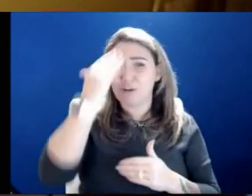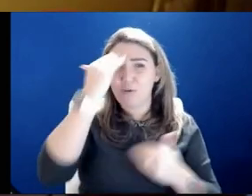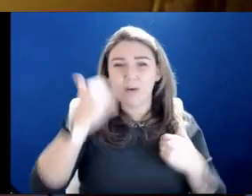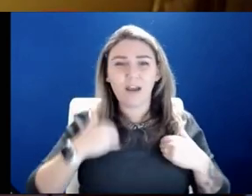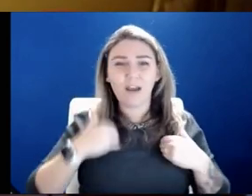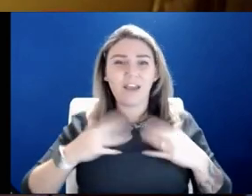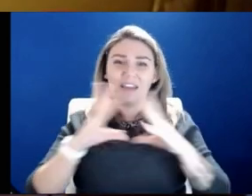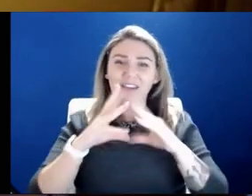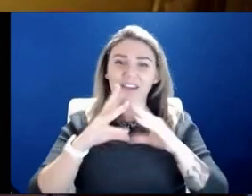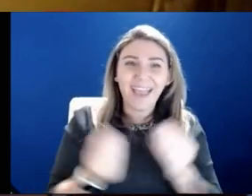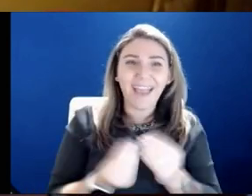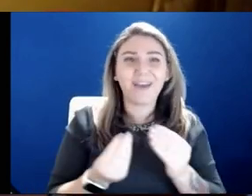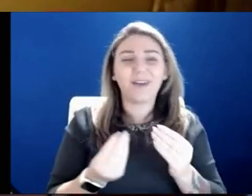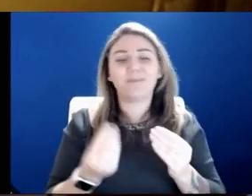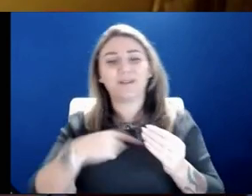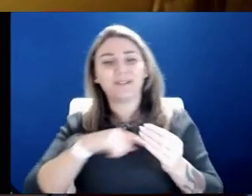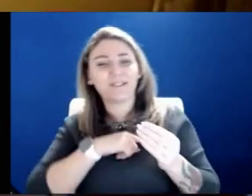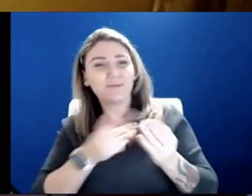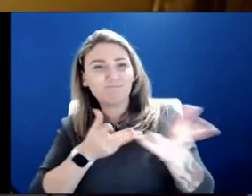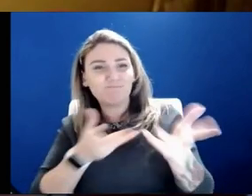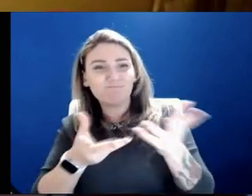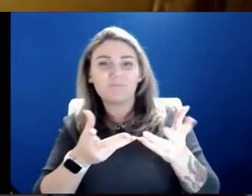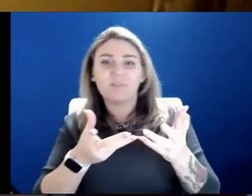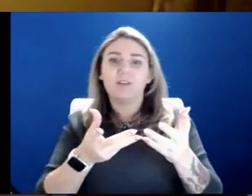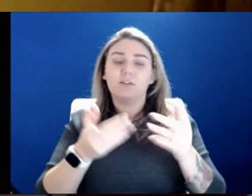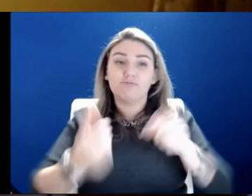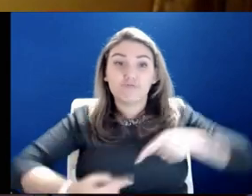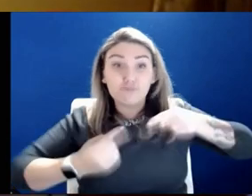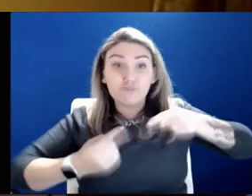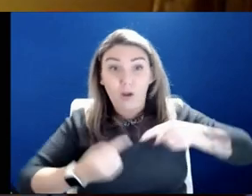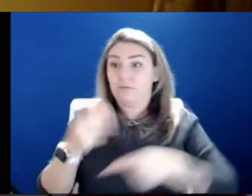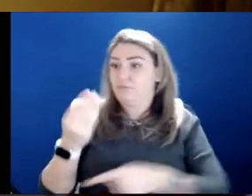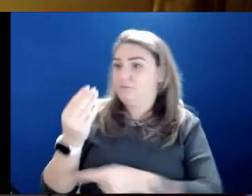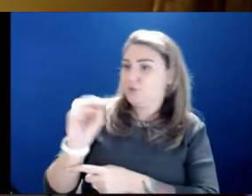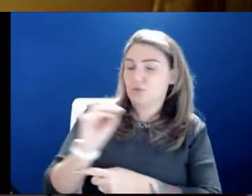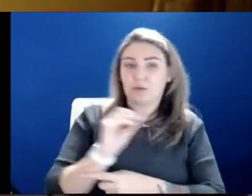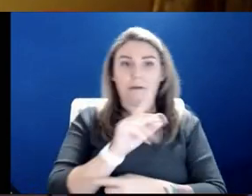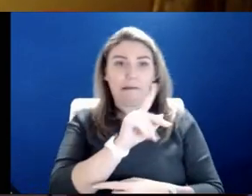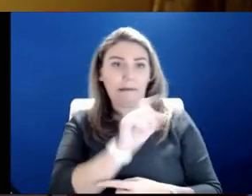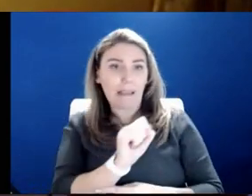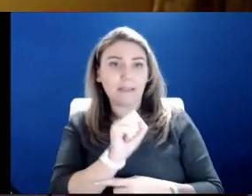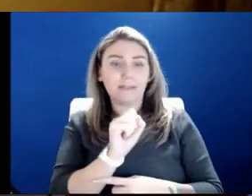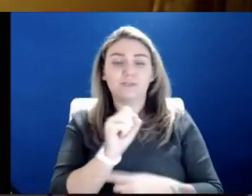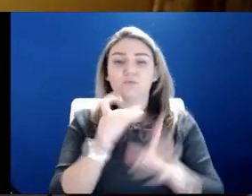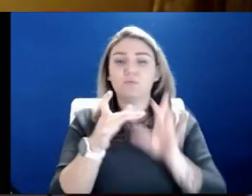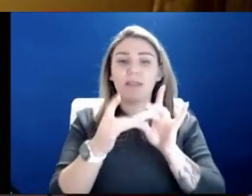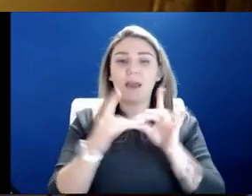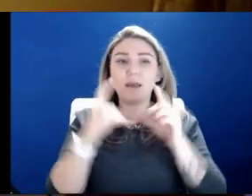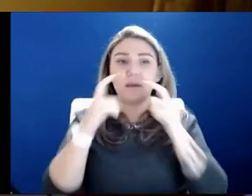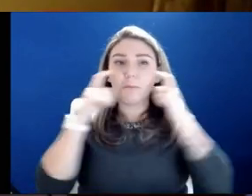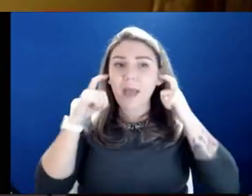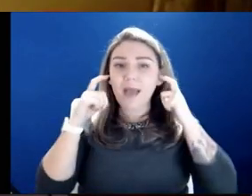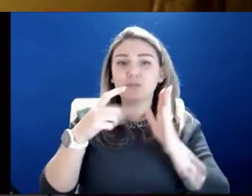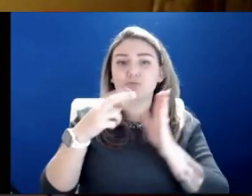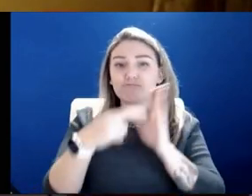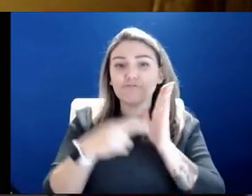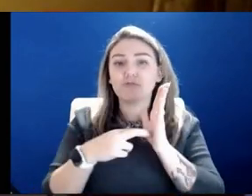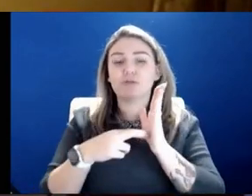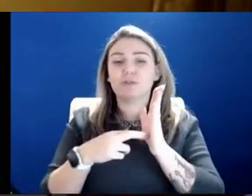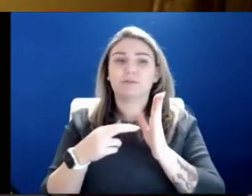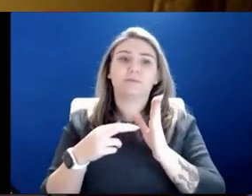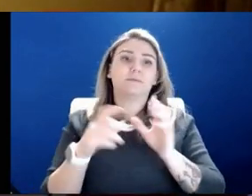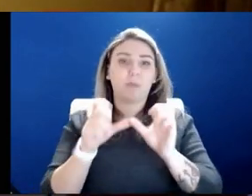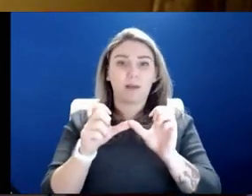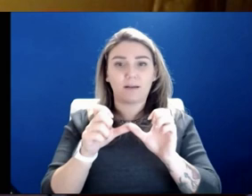and we continue to have a lot of battles in Missouri and Kansas about mask rules in the schools and keeping schools open.